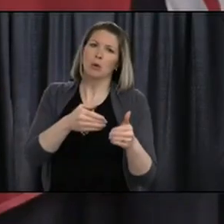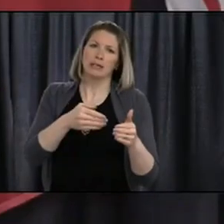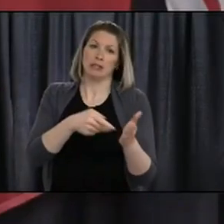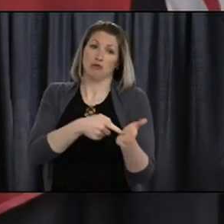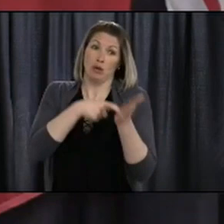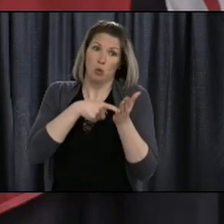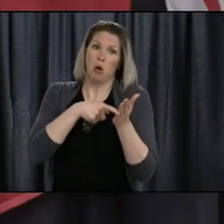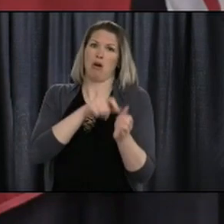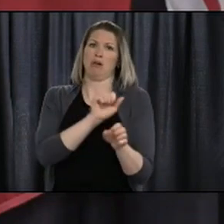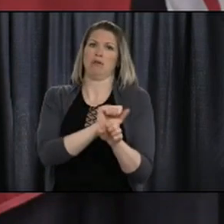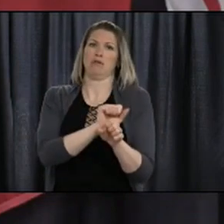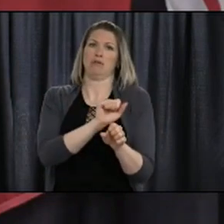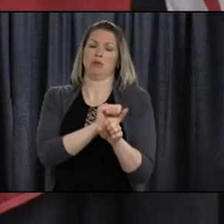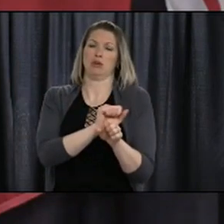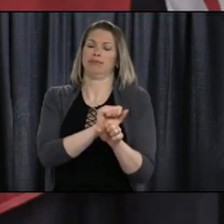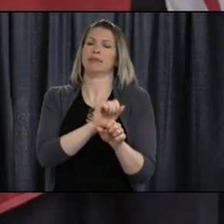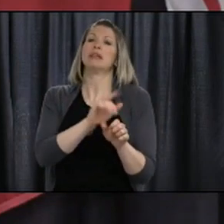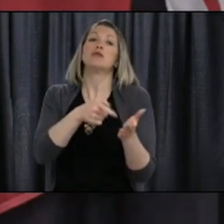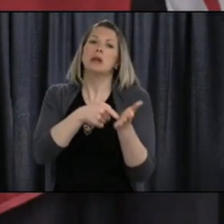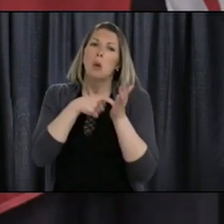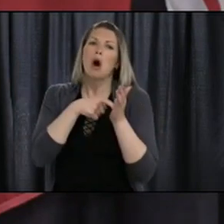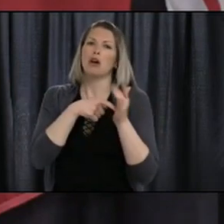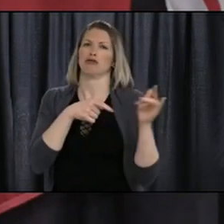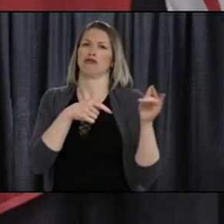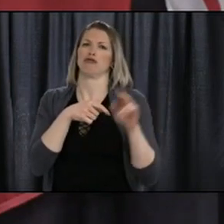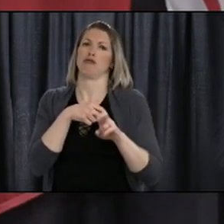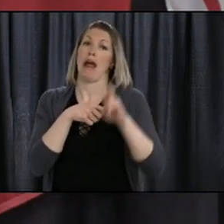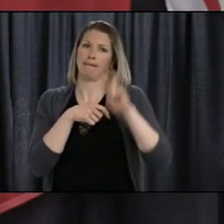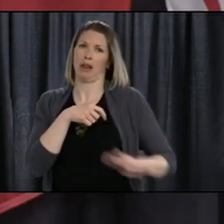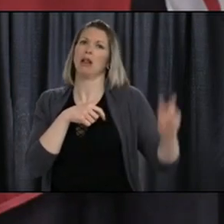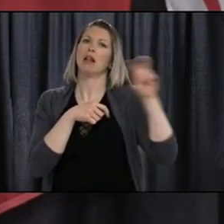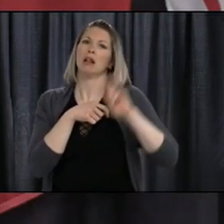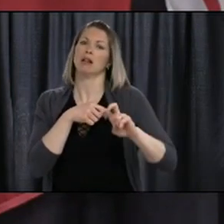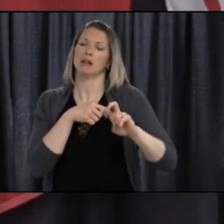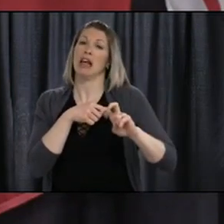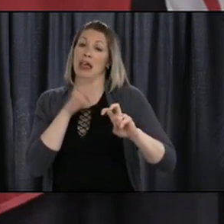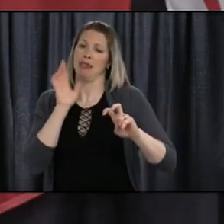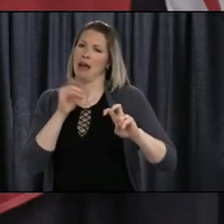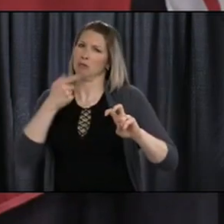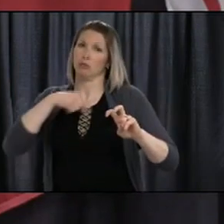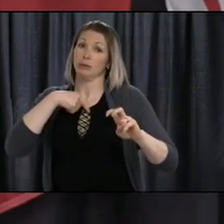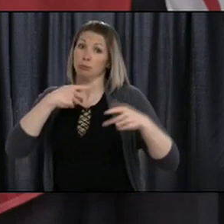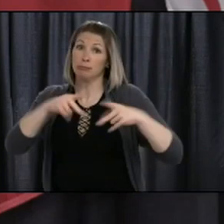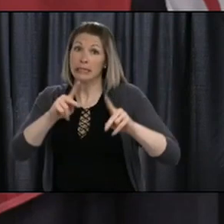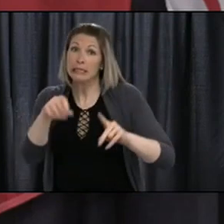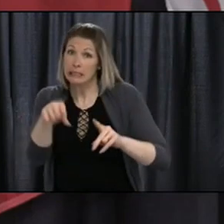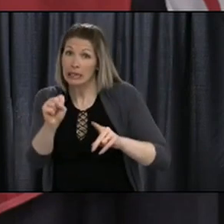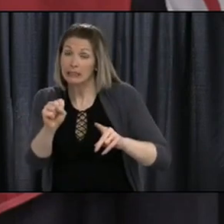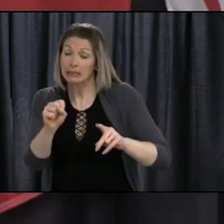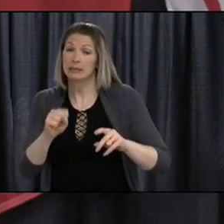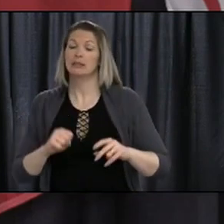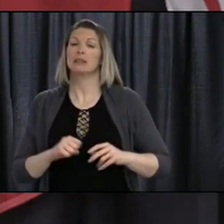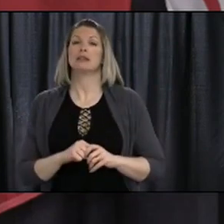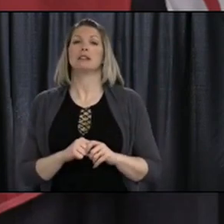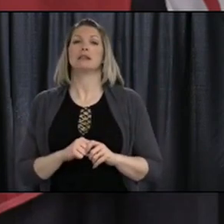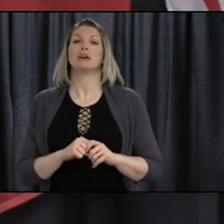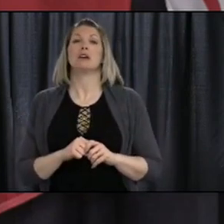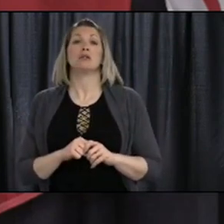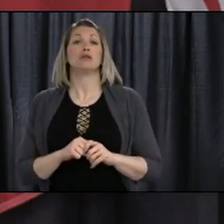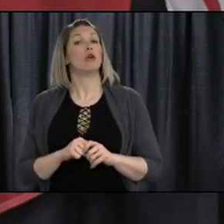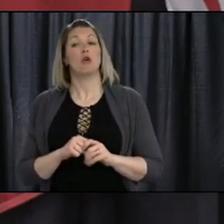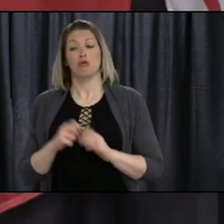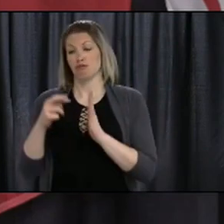anyone that's coming into the province, based on that being essential travelers, there would be, those rules apply.